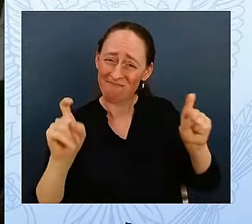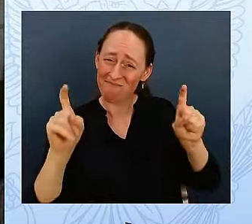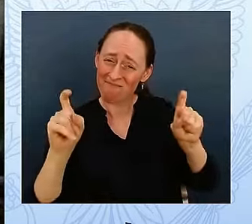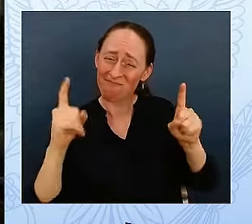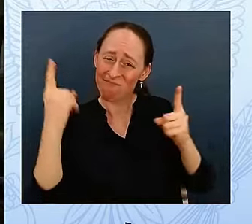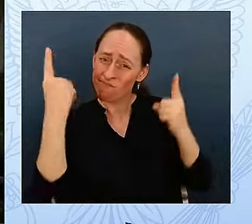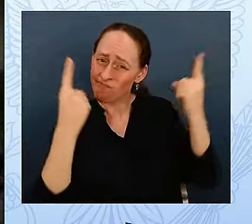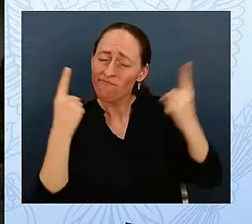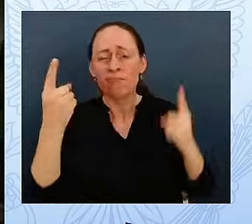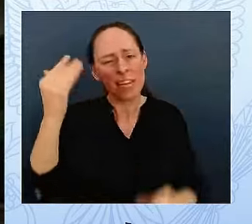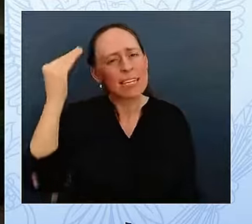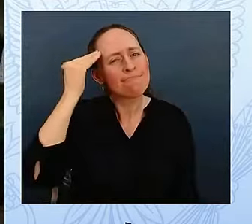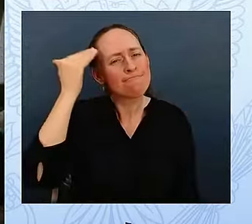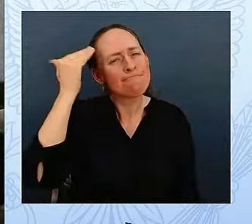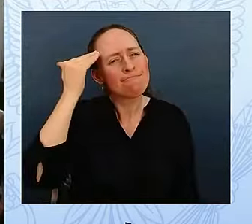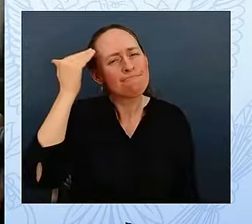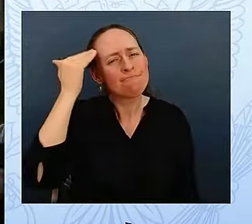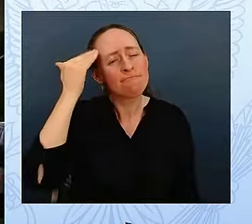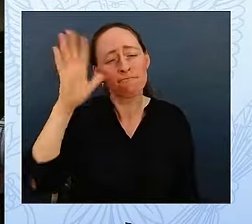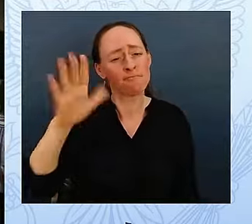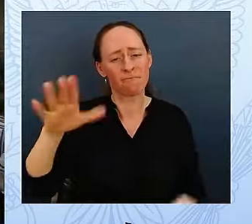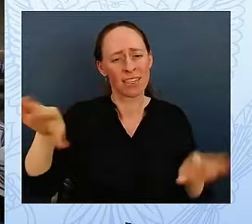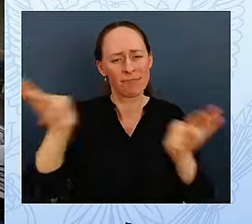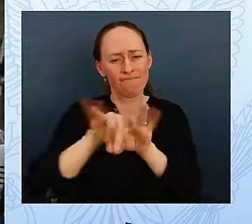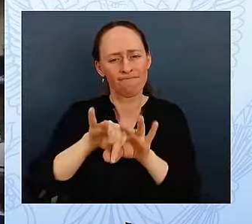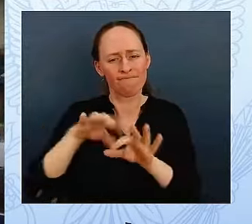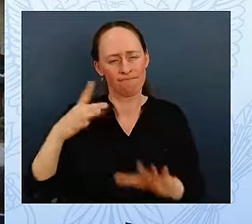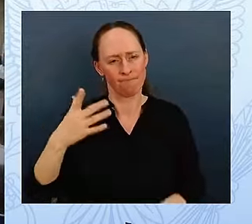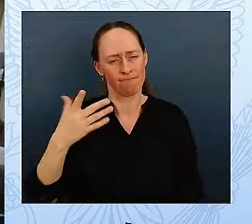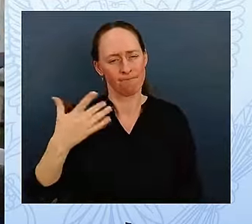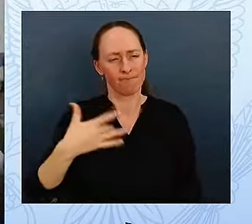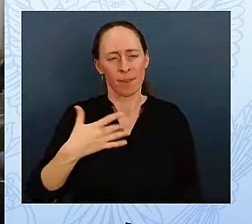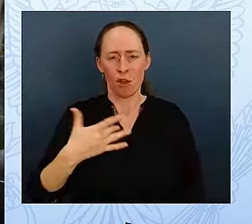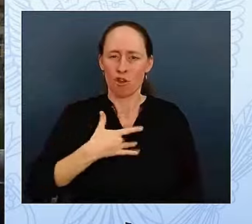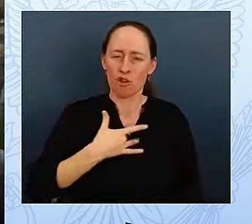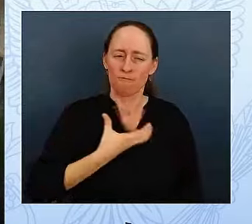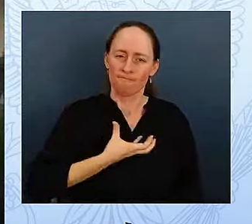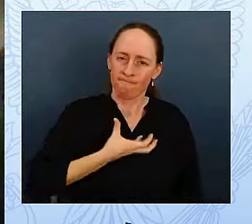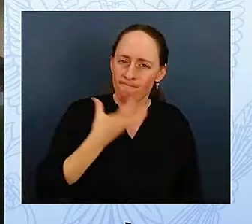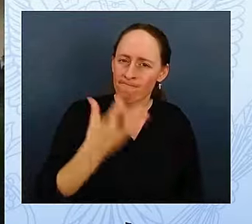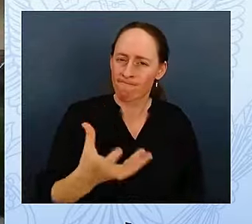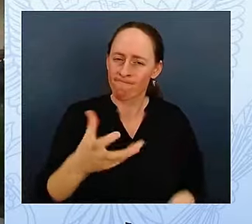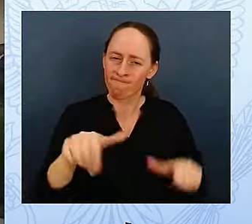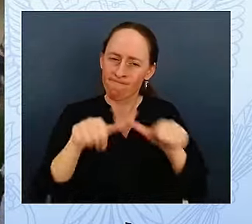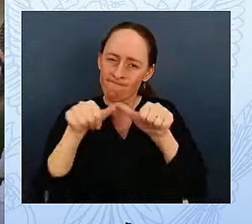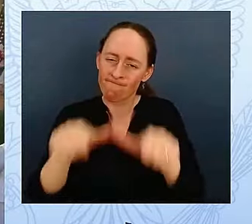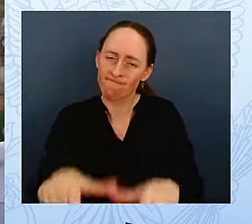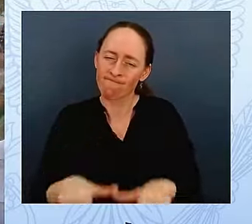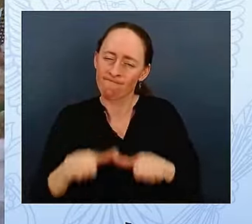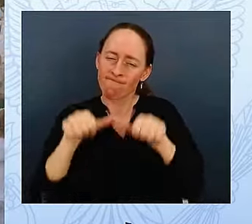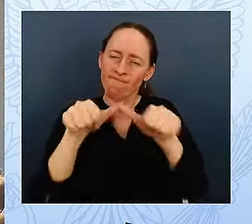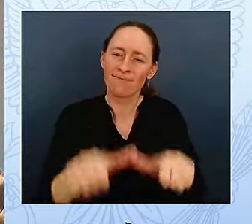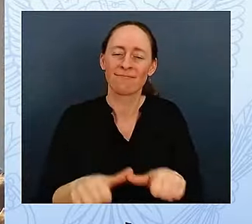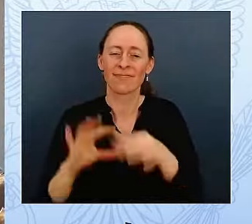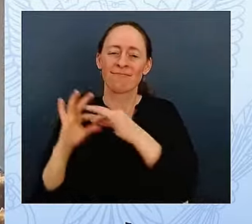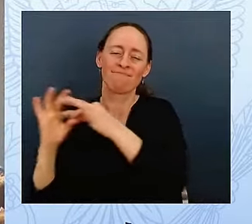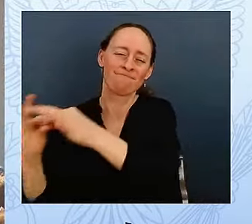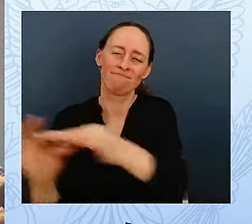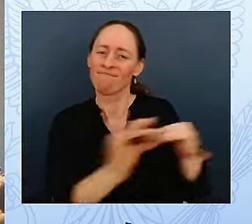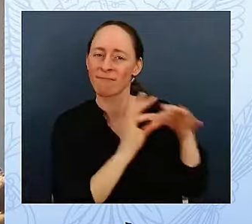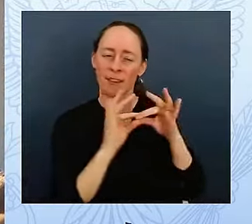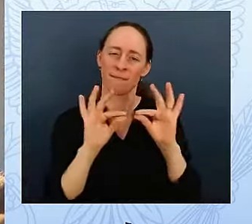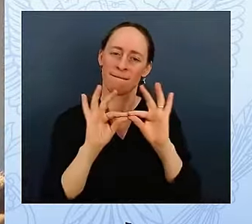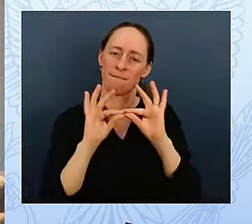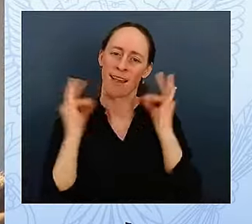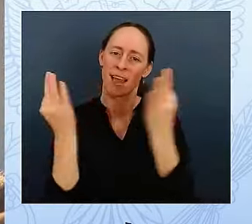is created, side by side with our family of true believers, hope pushing us forward